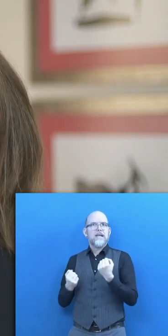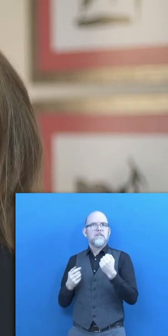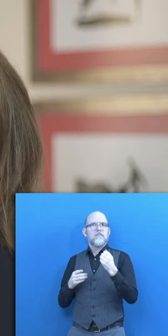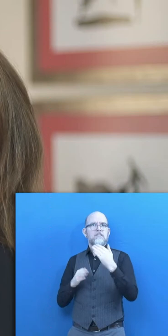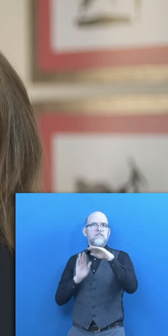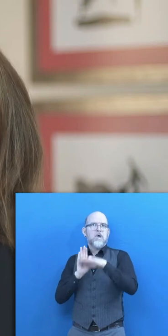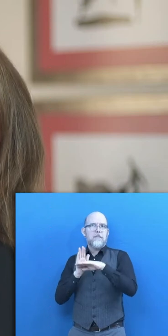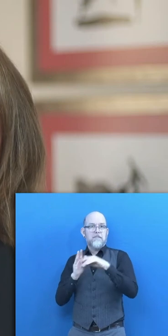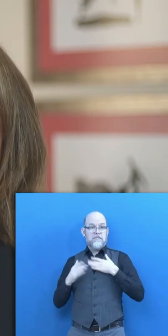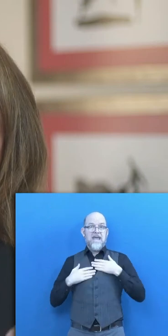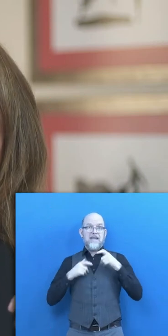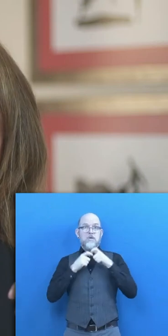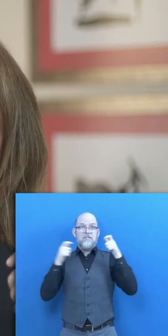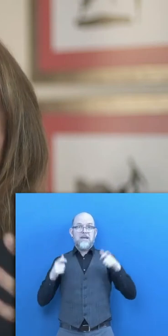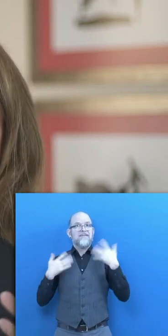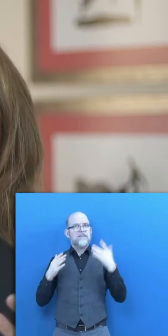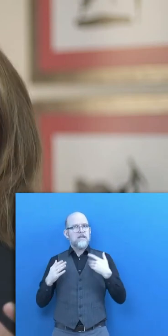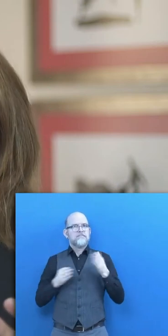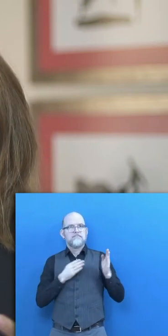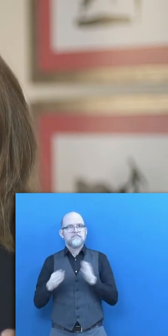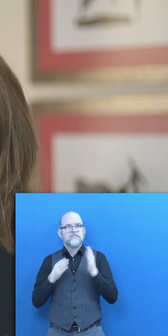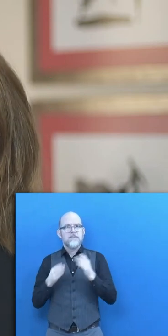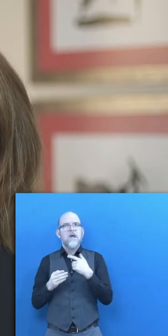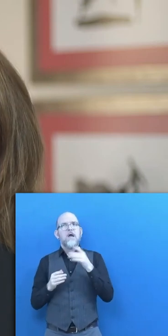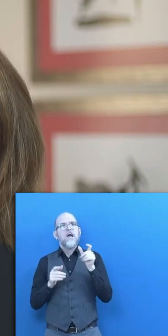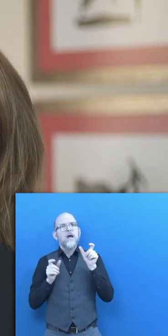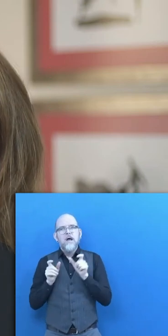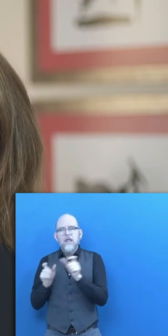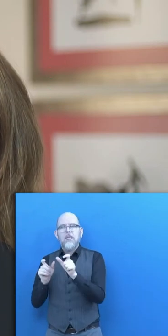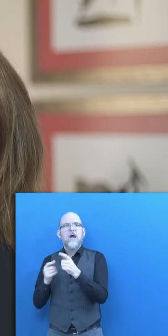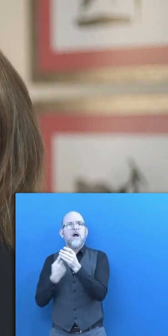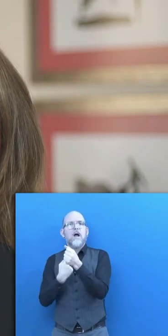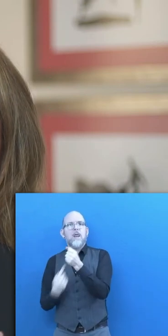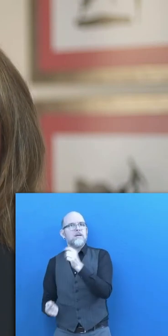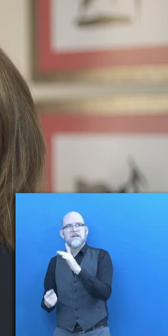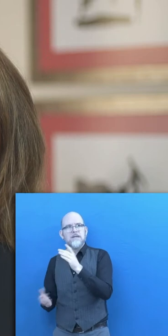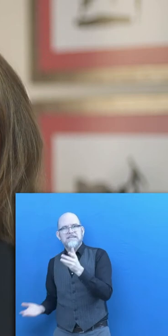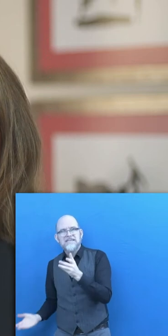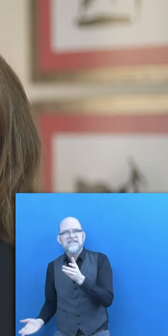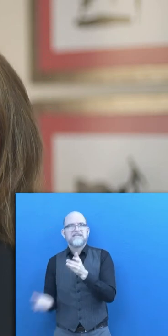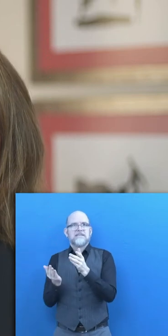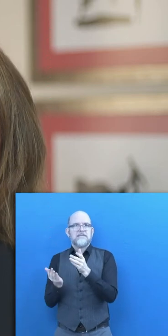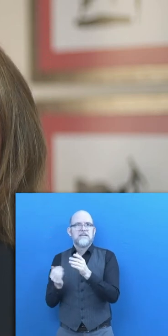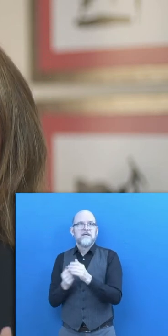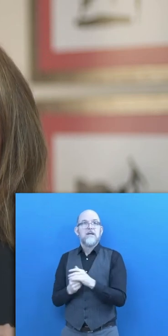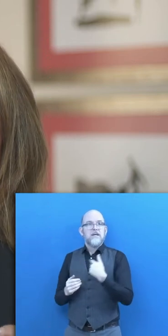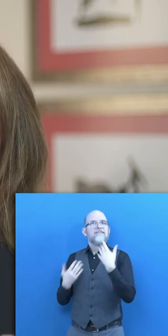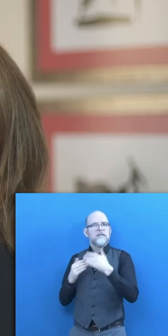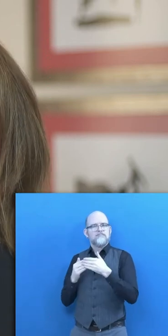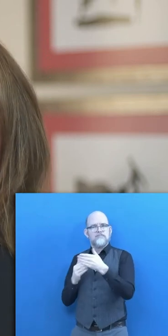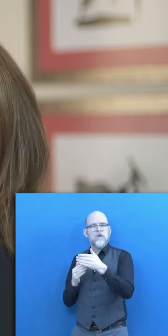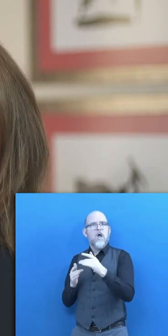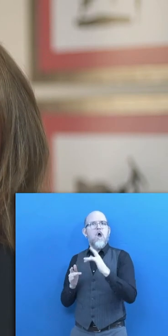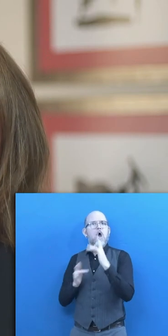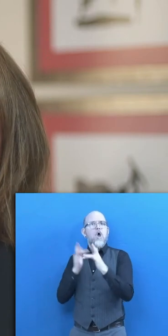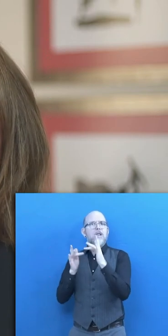Fundación Descúbreme to become this scenario. Our response to the pandemic was through